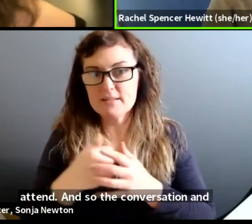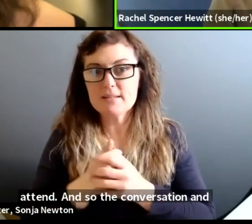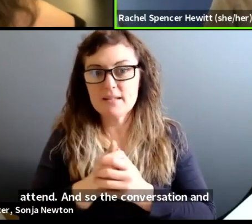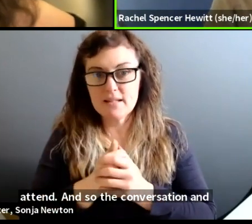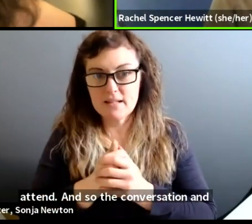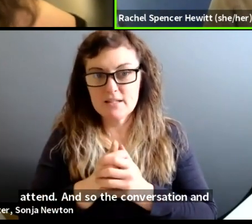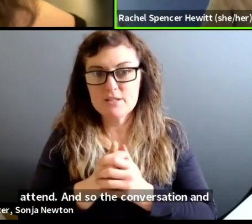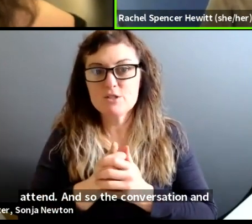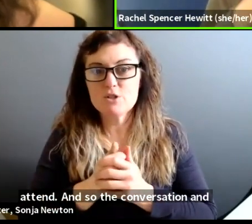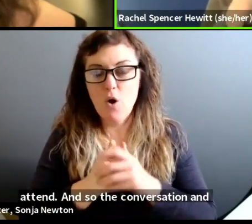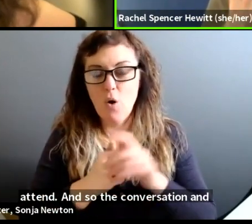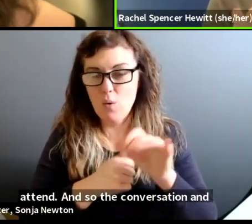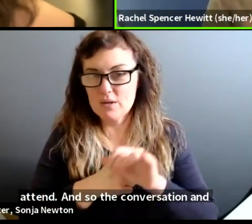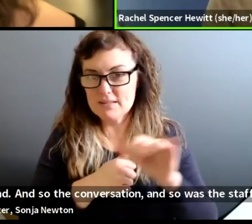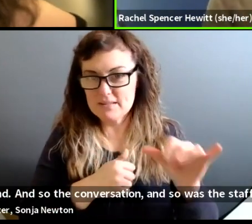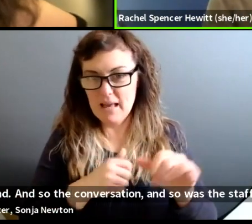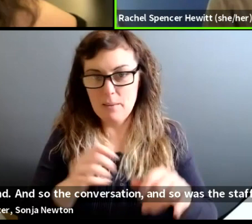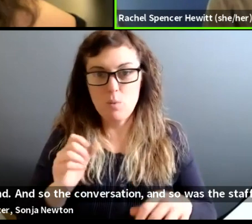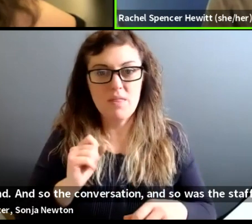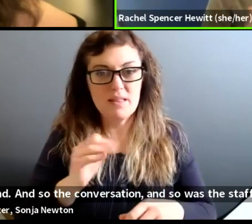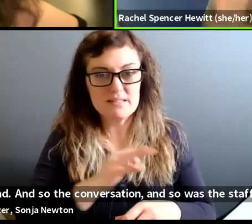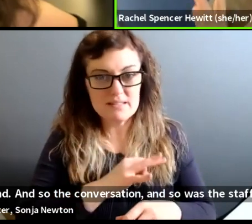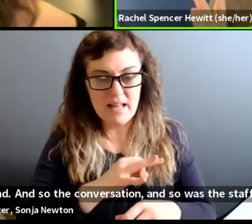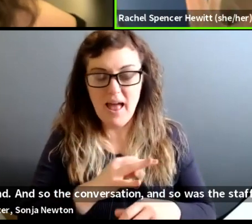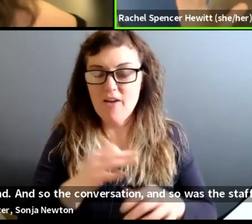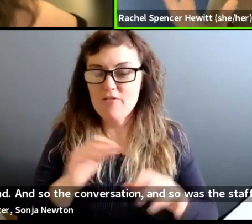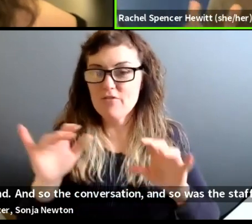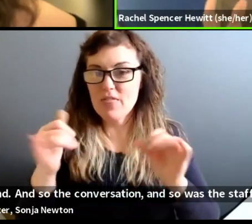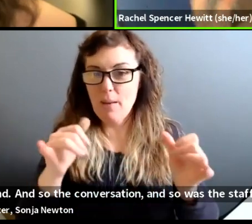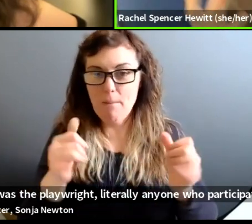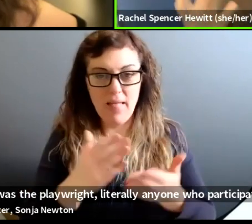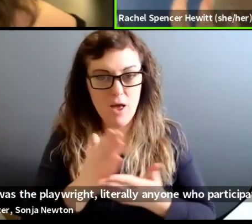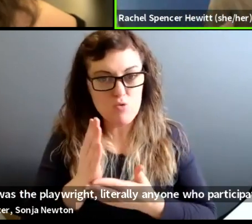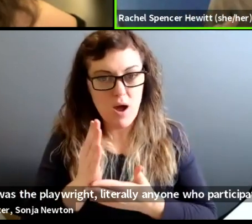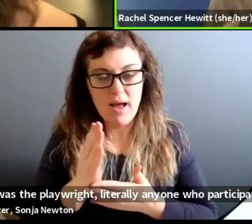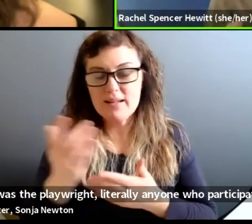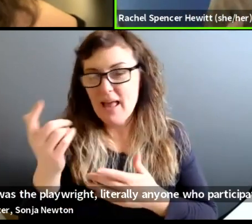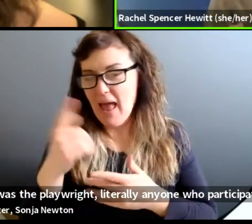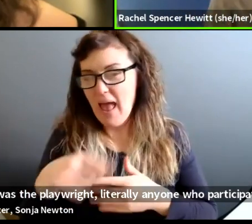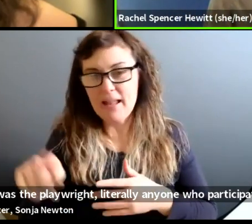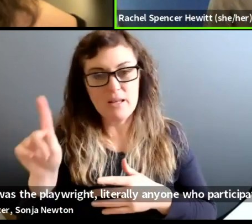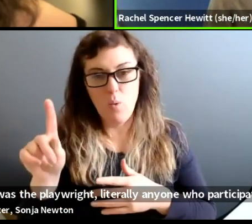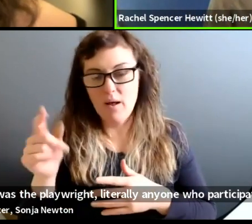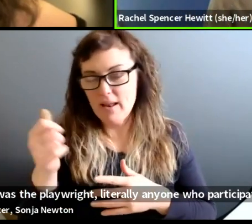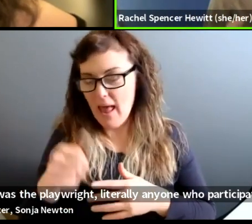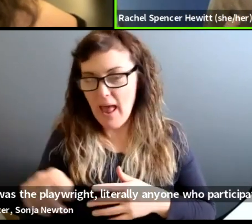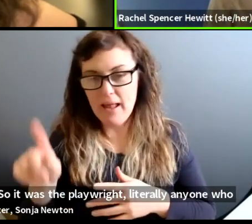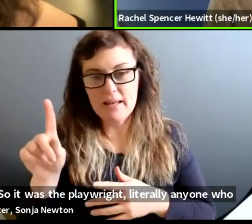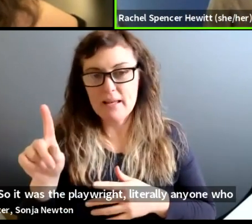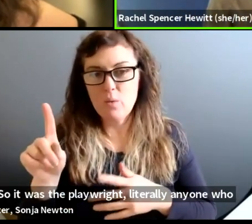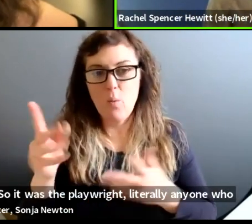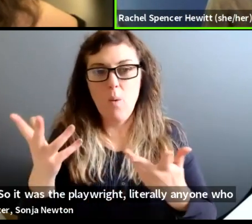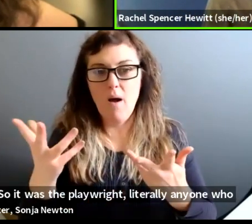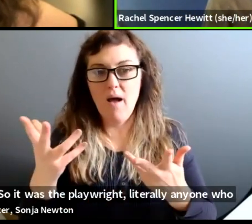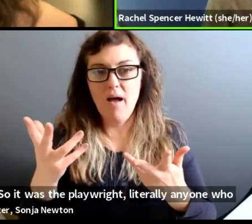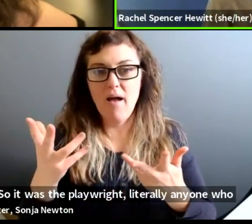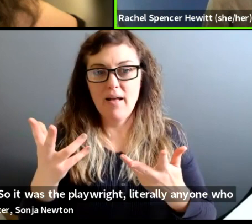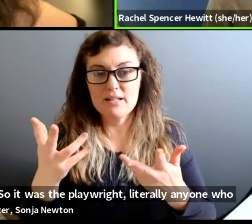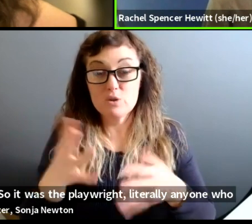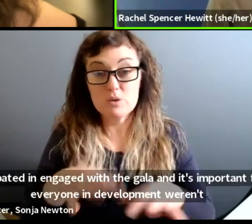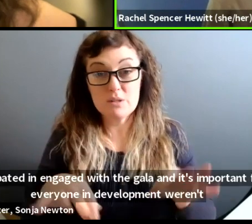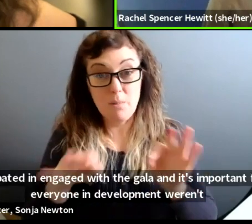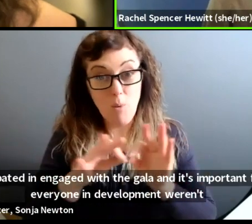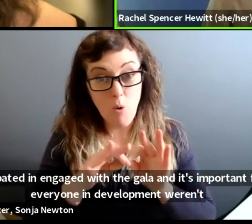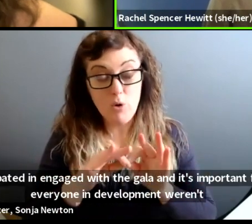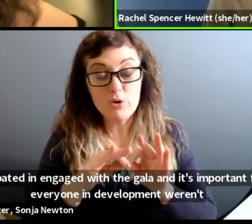was the staff. So was the playwright, literally anyone who participated in and engaged with the gala. And this is important for everyone in development when we're talking